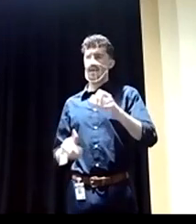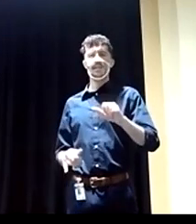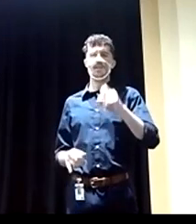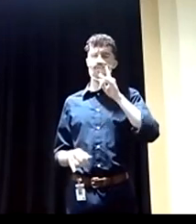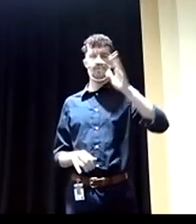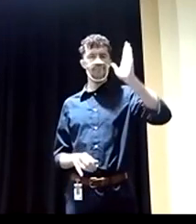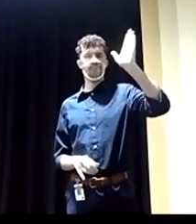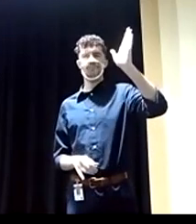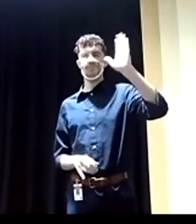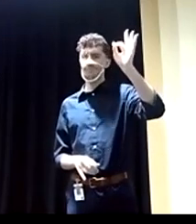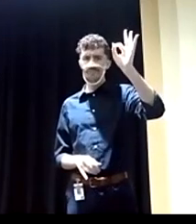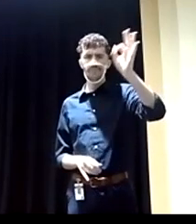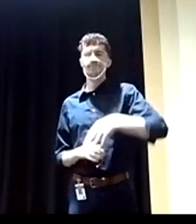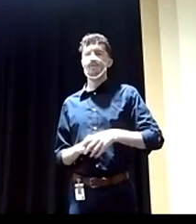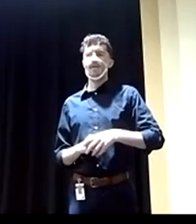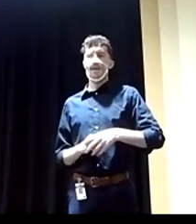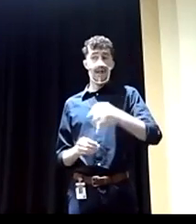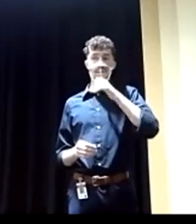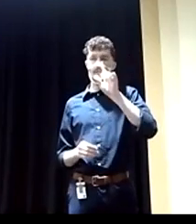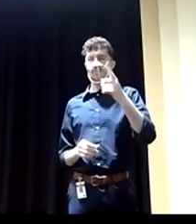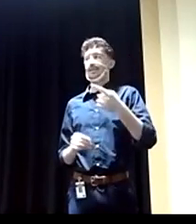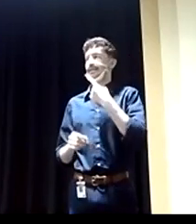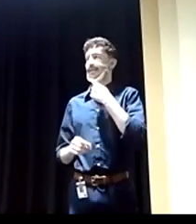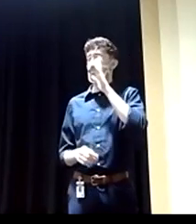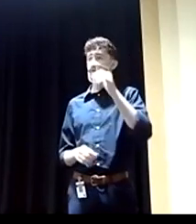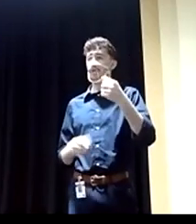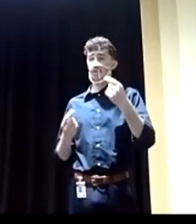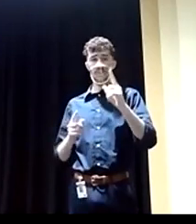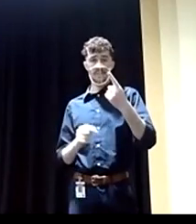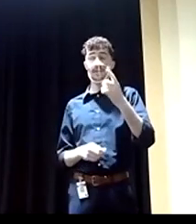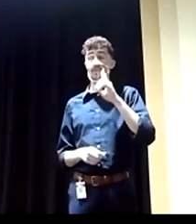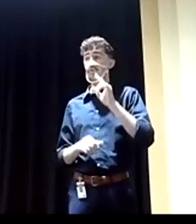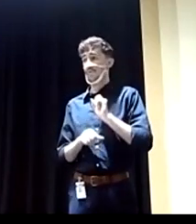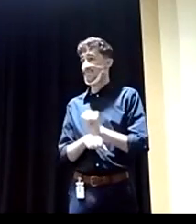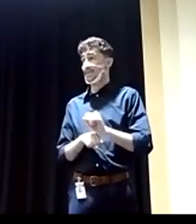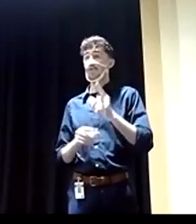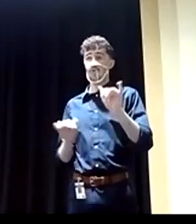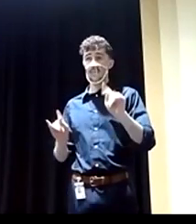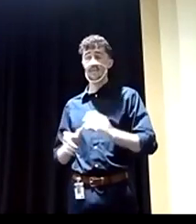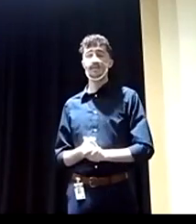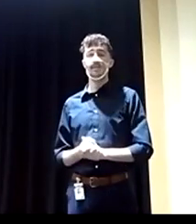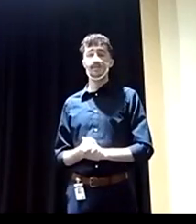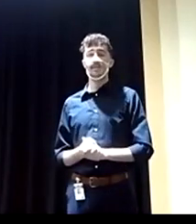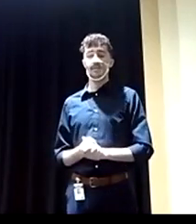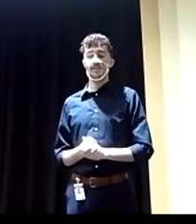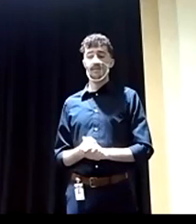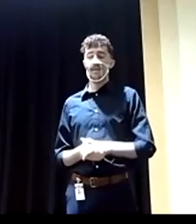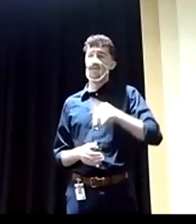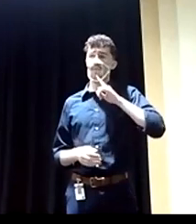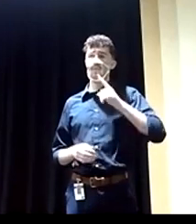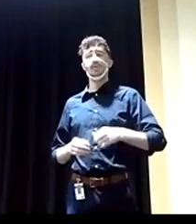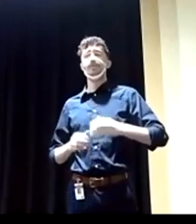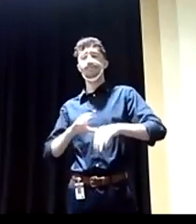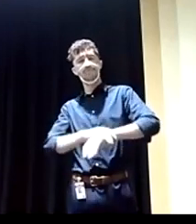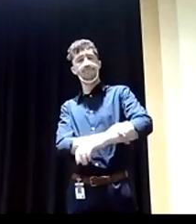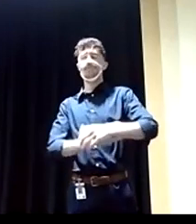I don't just say that I'm going to do something. I actually do it. I take those big steps. I